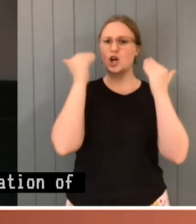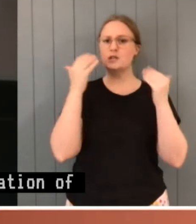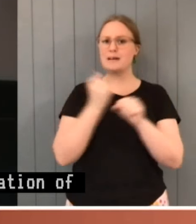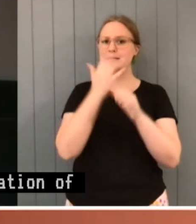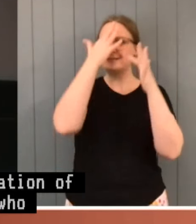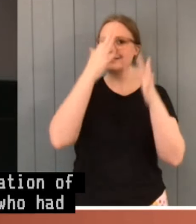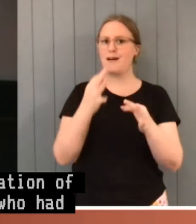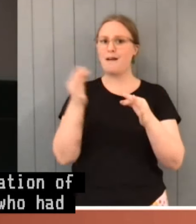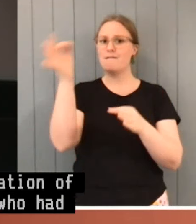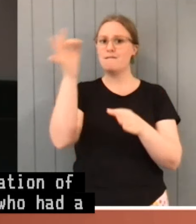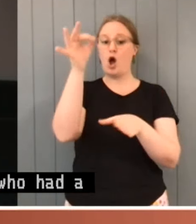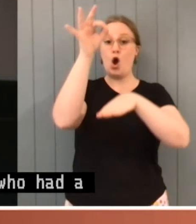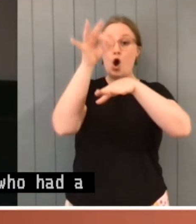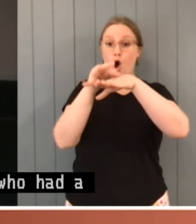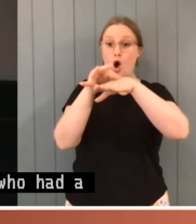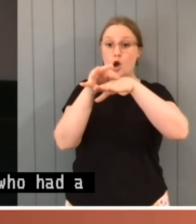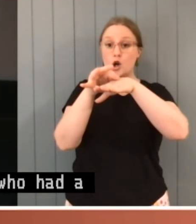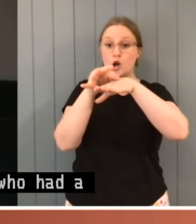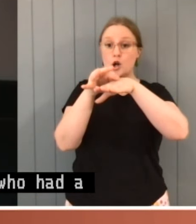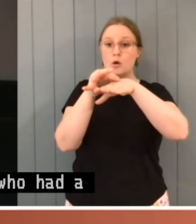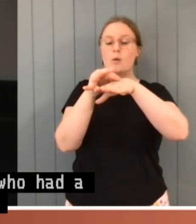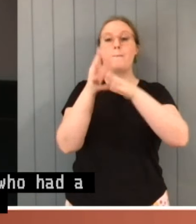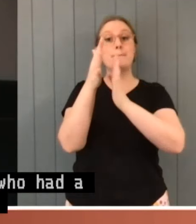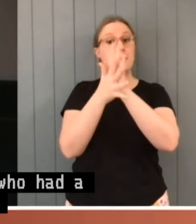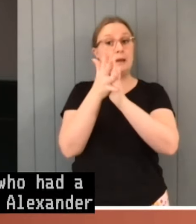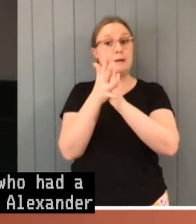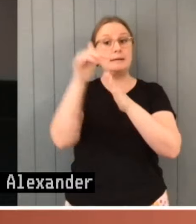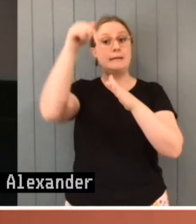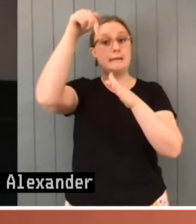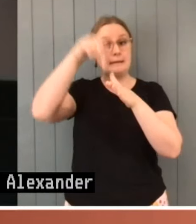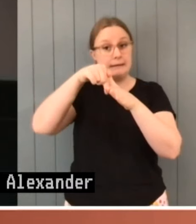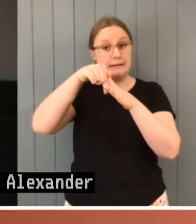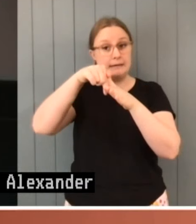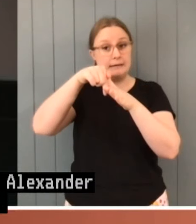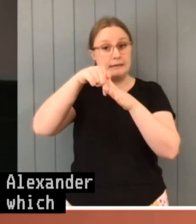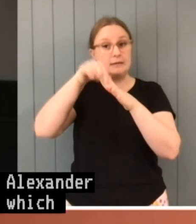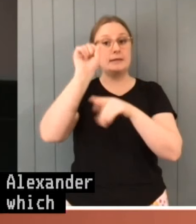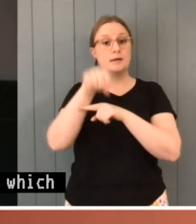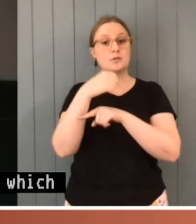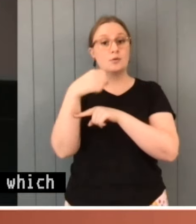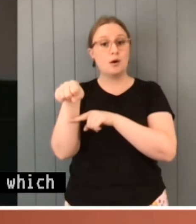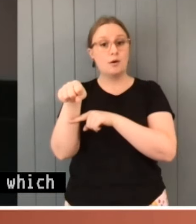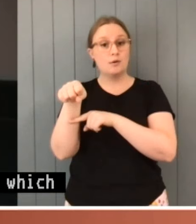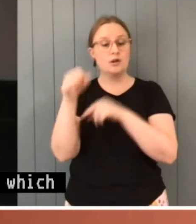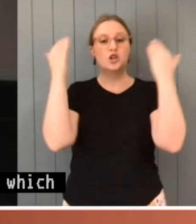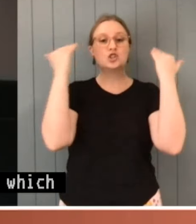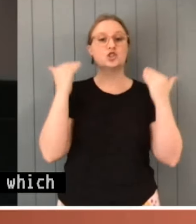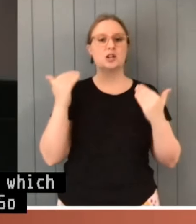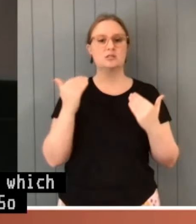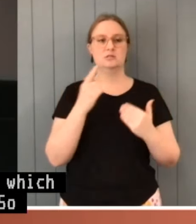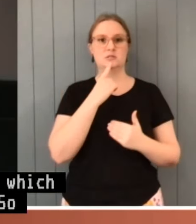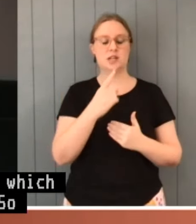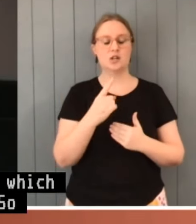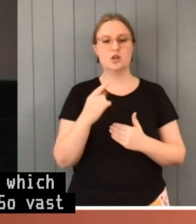Alexander Pope's essay on criticism, which contained a line saying, so vast a throng the stage could ne'er contain. So